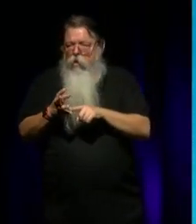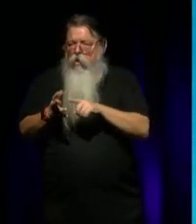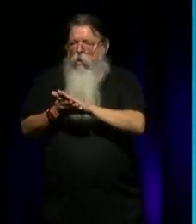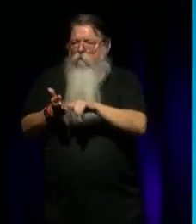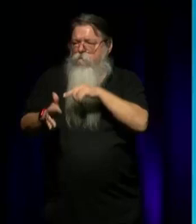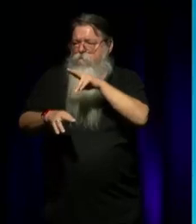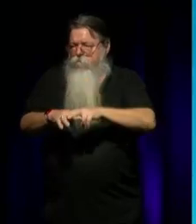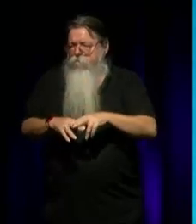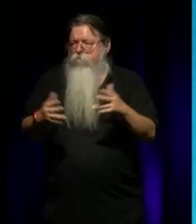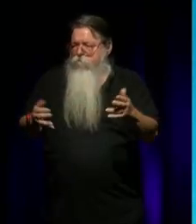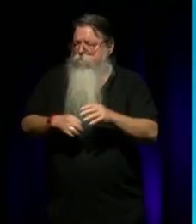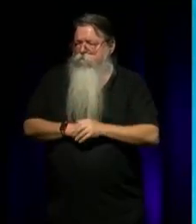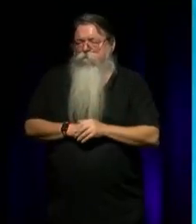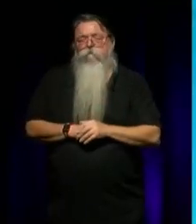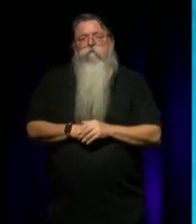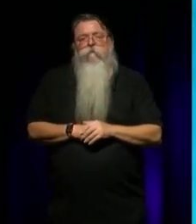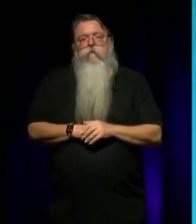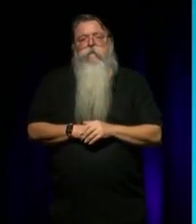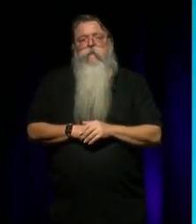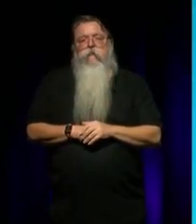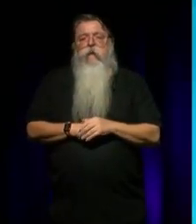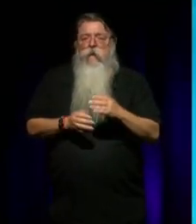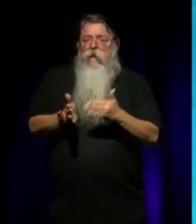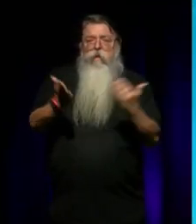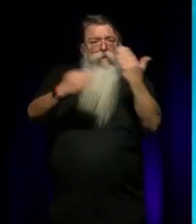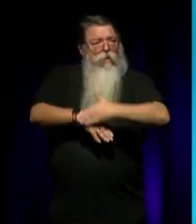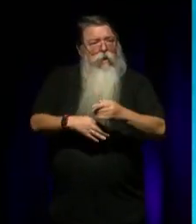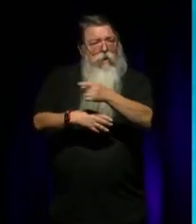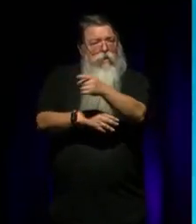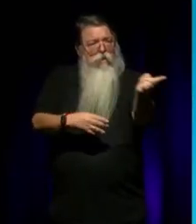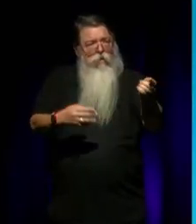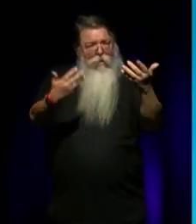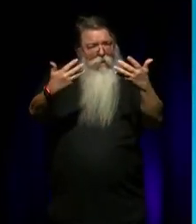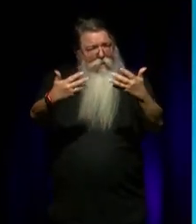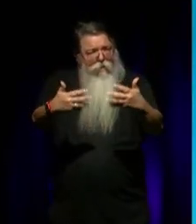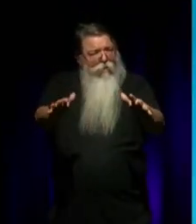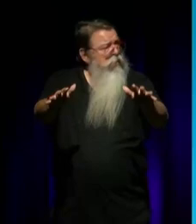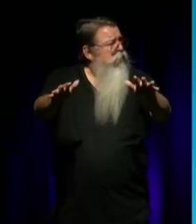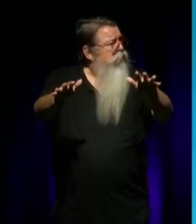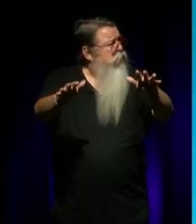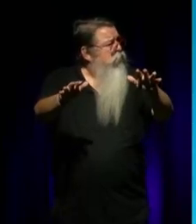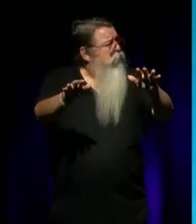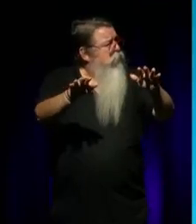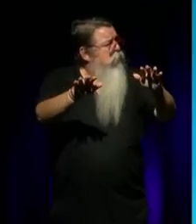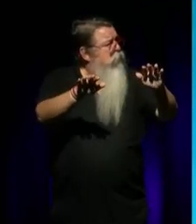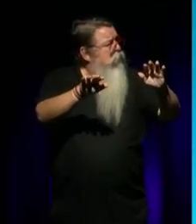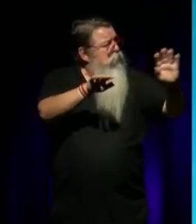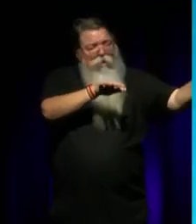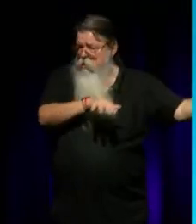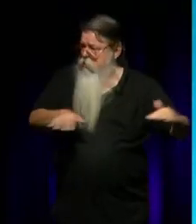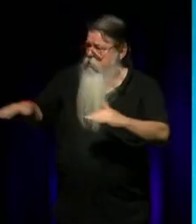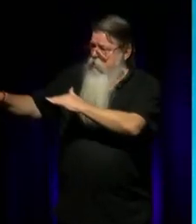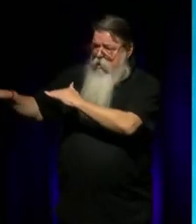gallery after game changes. So when you're leaving tonight's conversation, if you just go straight ahead, you'll be going into the SLQ gallery